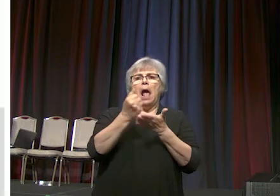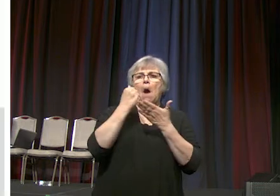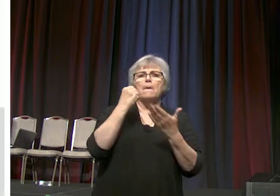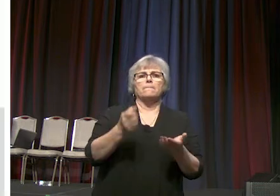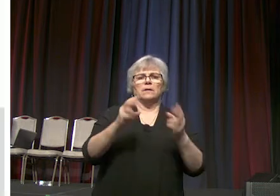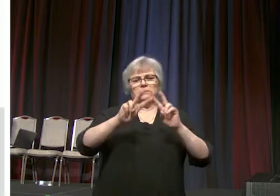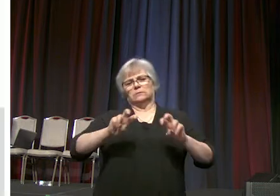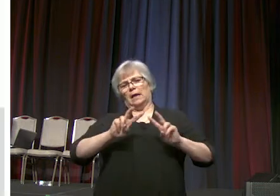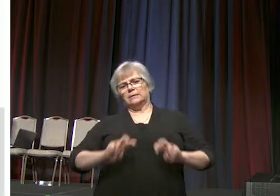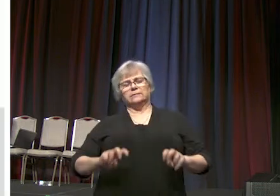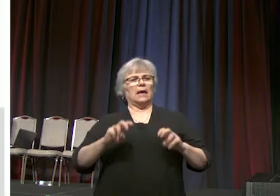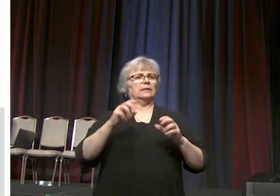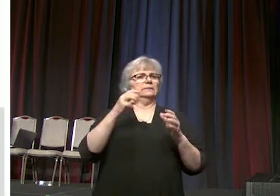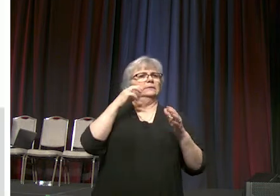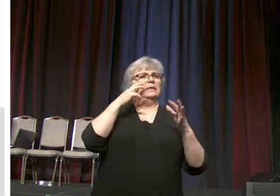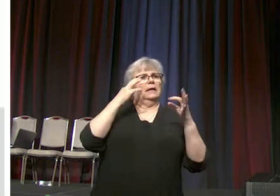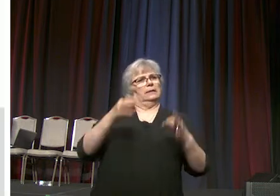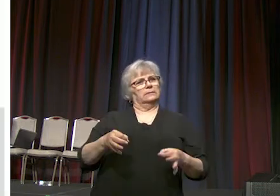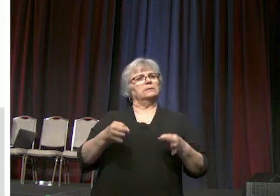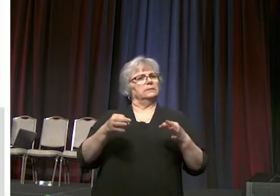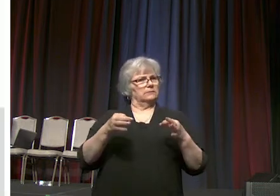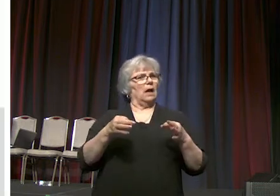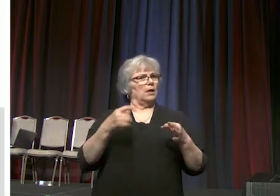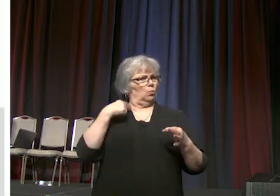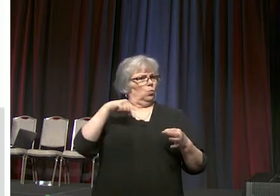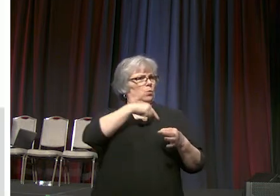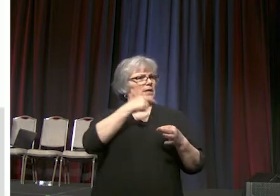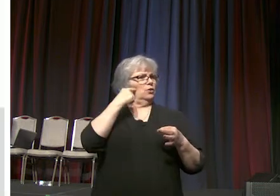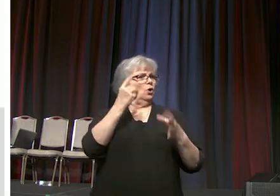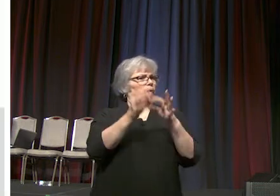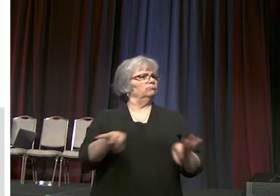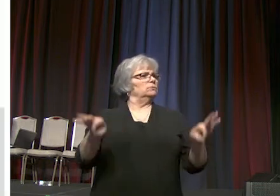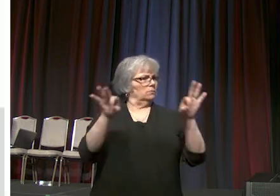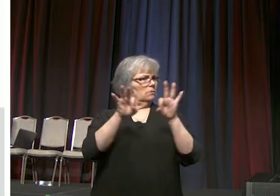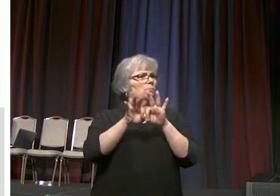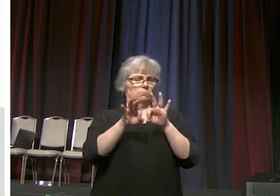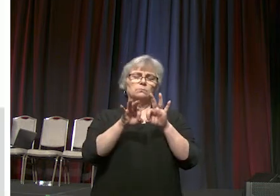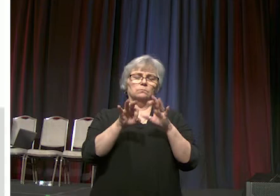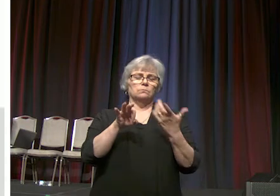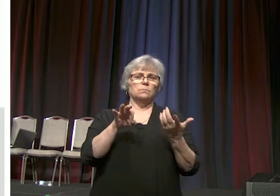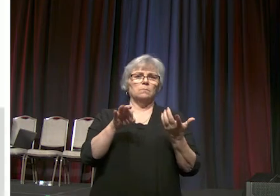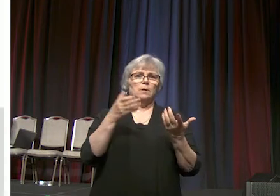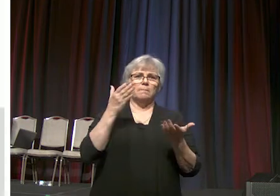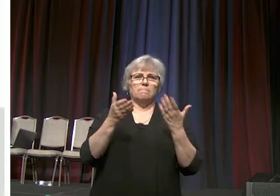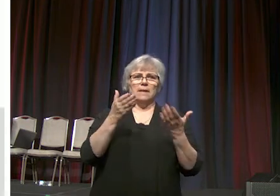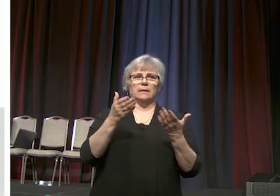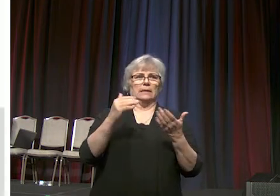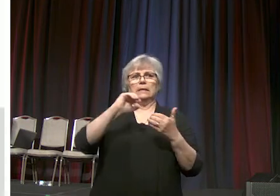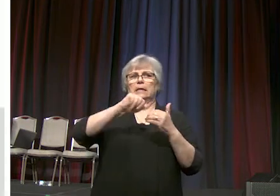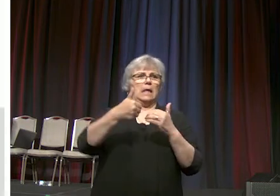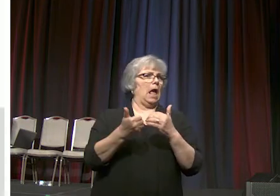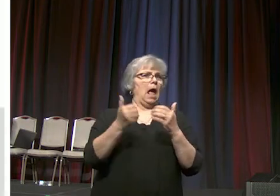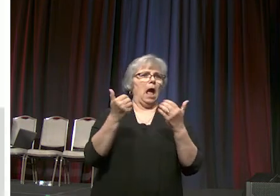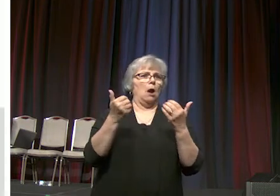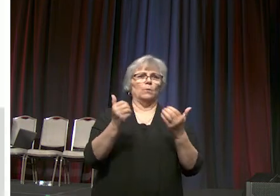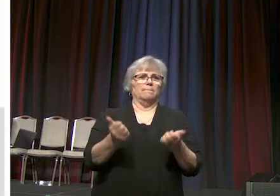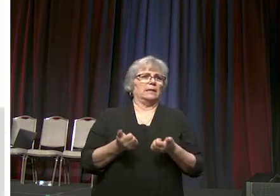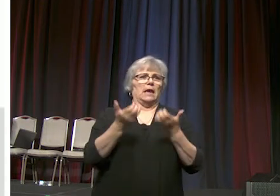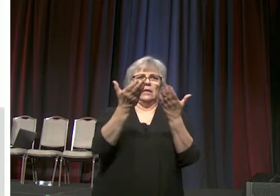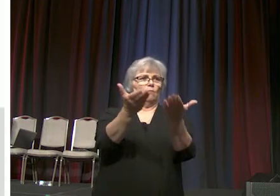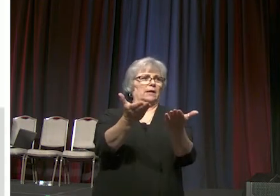assess and weigh criteria that we thought or would come to think would be important in making any recommendations